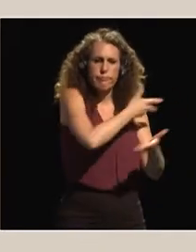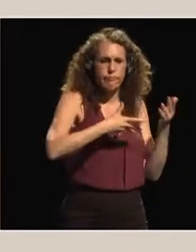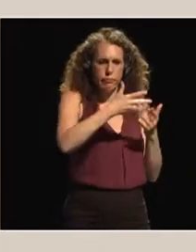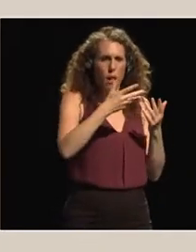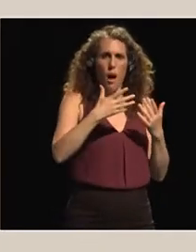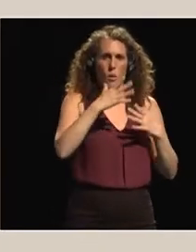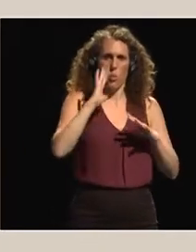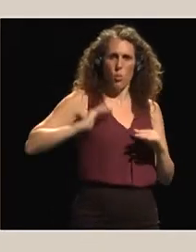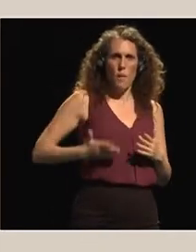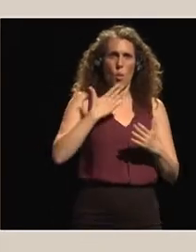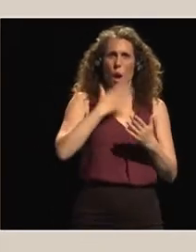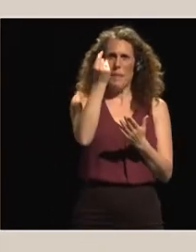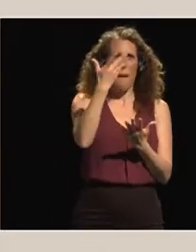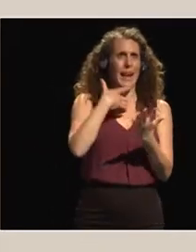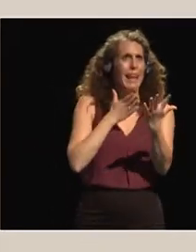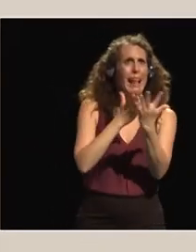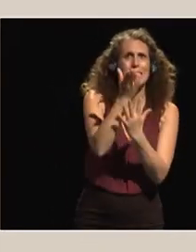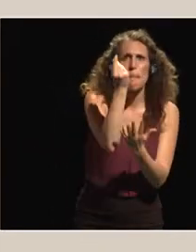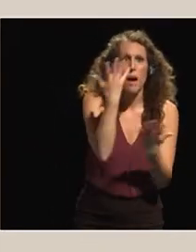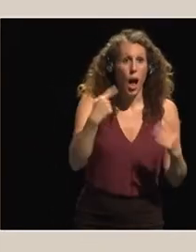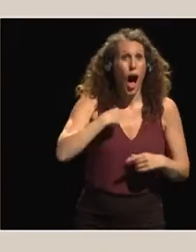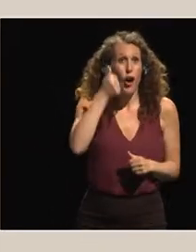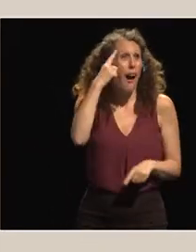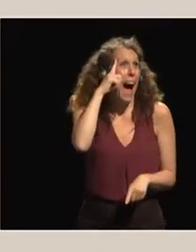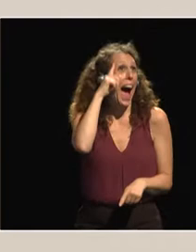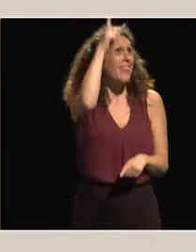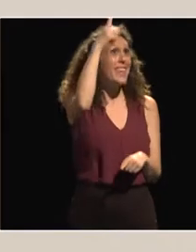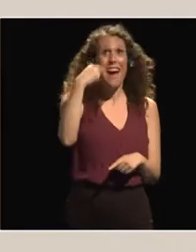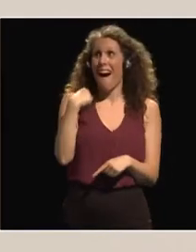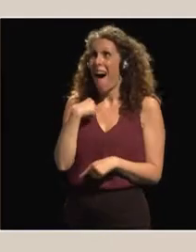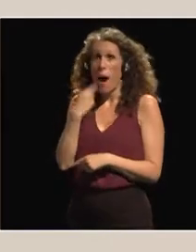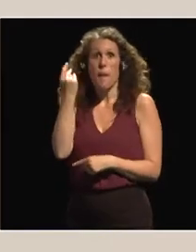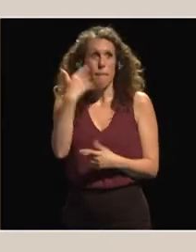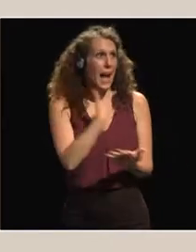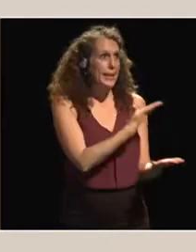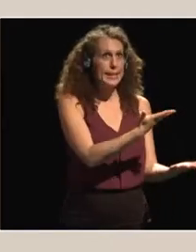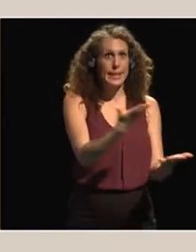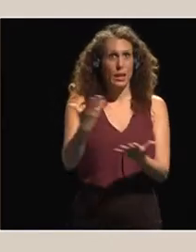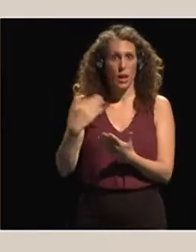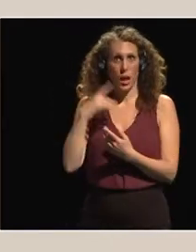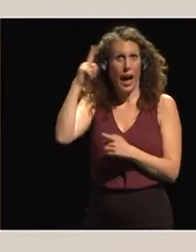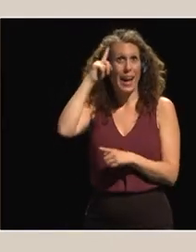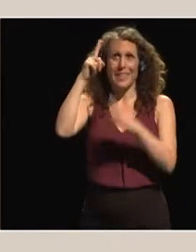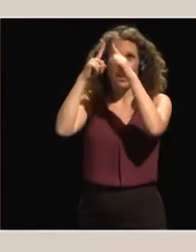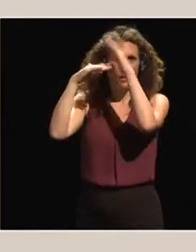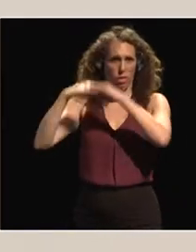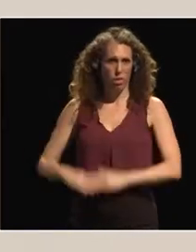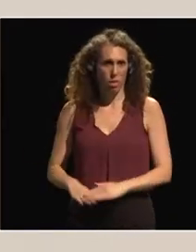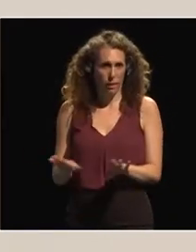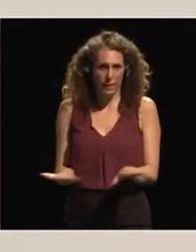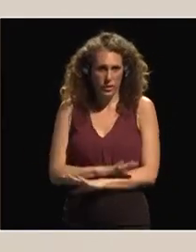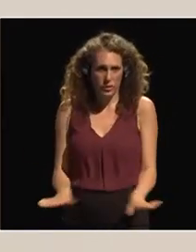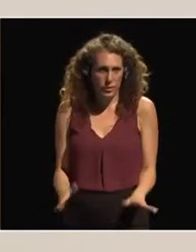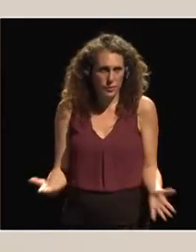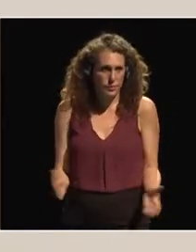finance. Because you can have good projects. If you do not have access to finance, you cannot implement your project. So the